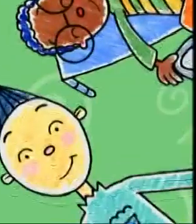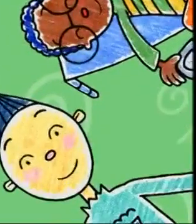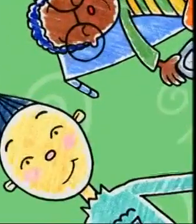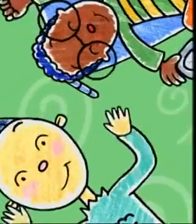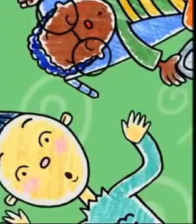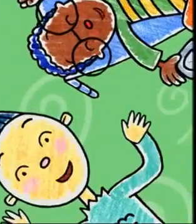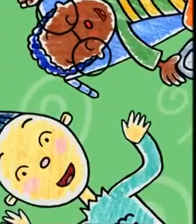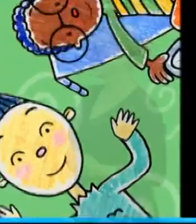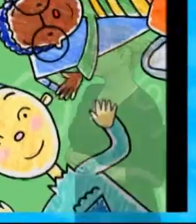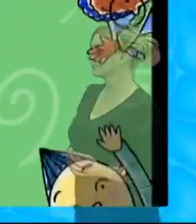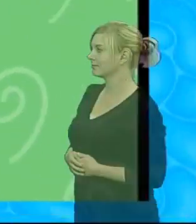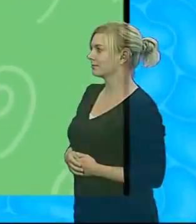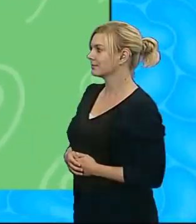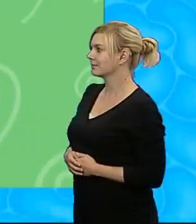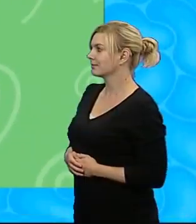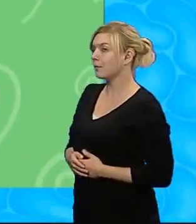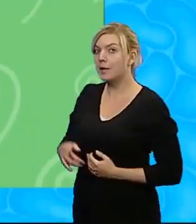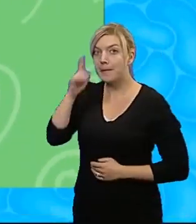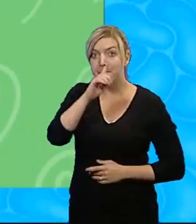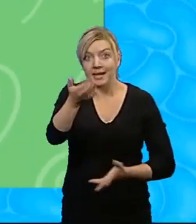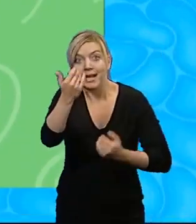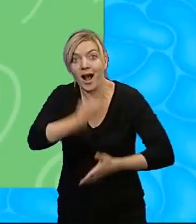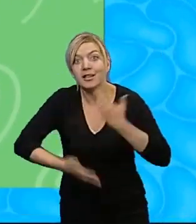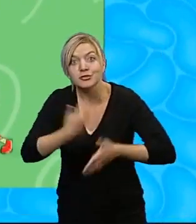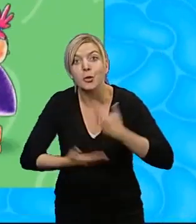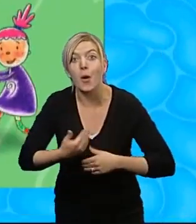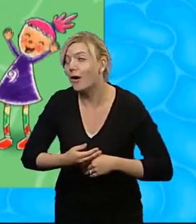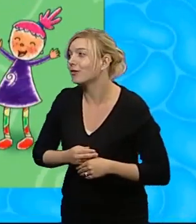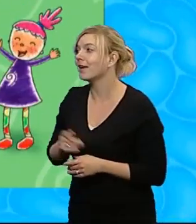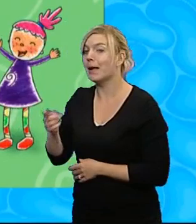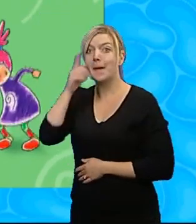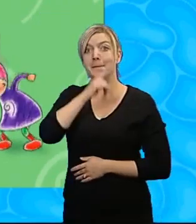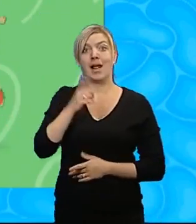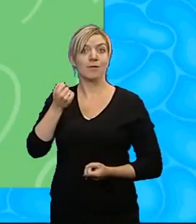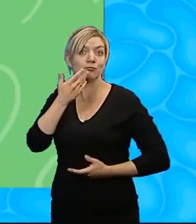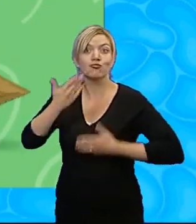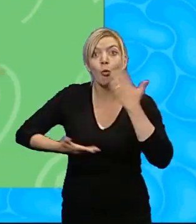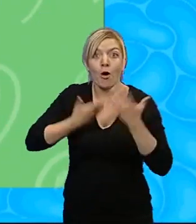Pinky Tells A Story Pinky's got a story she wants to share with you